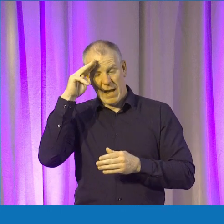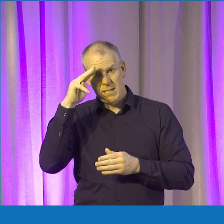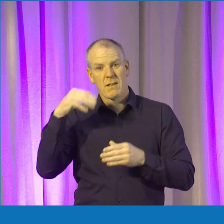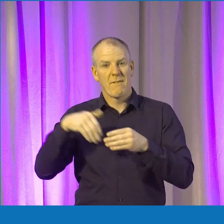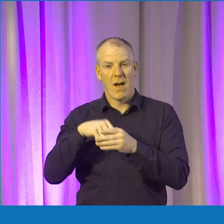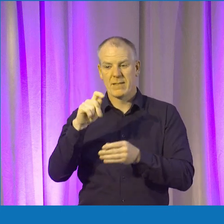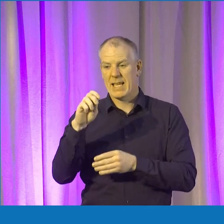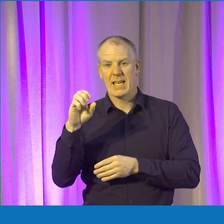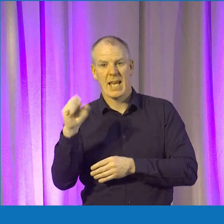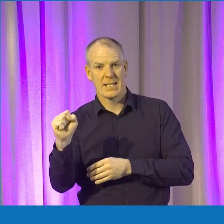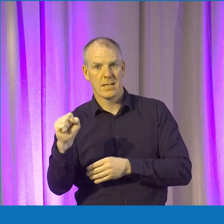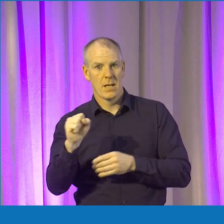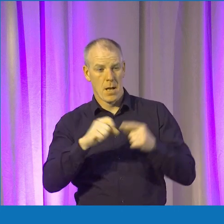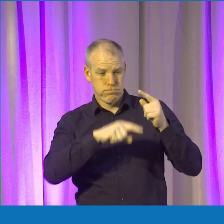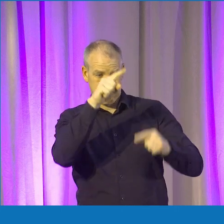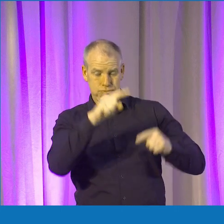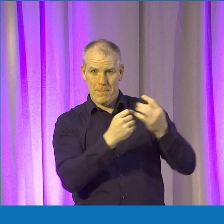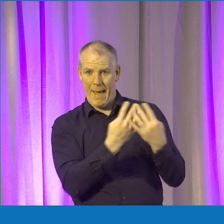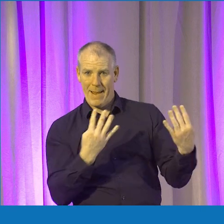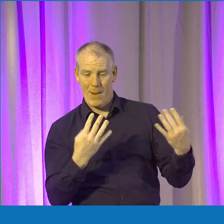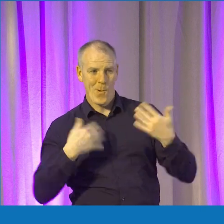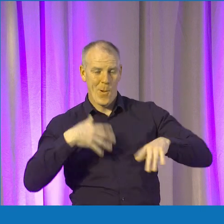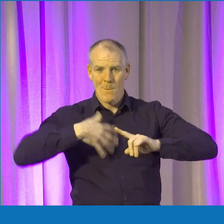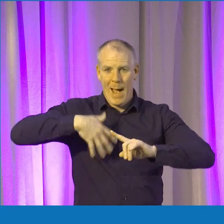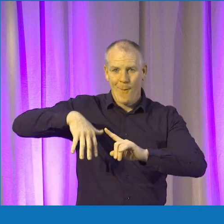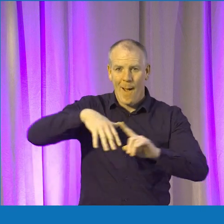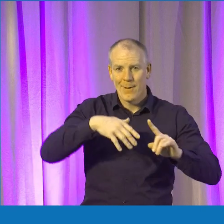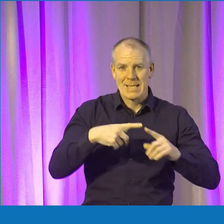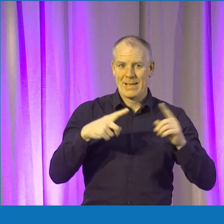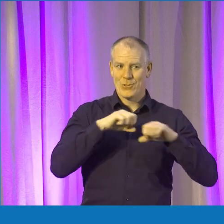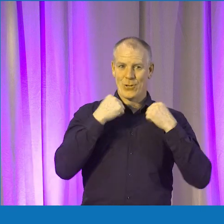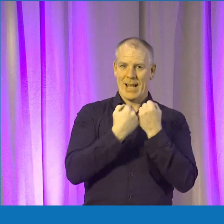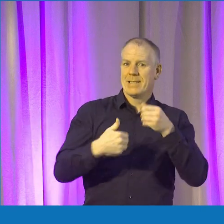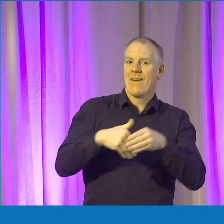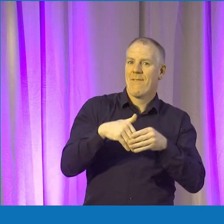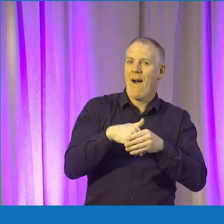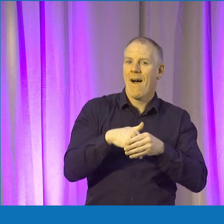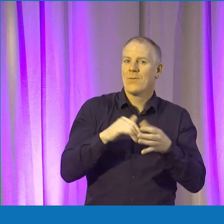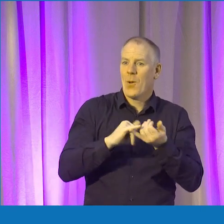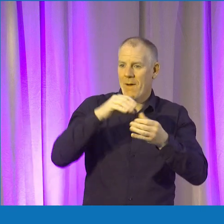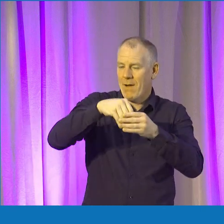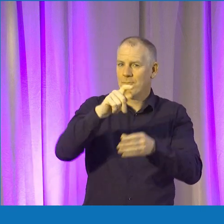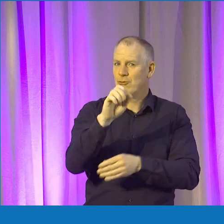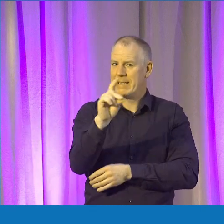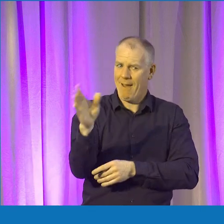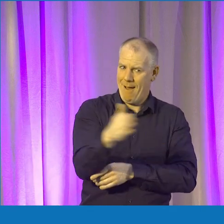Amazing. So we have a diverse panel here, a lot of different backgrounds and different societies and entities at Trinity.